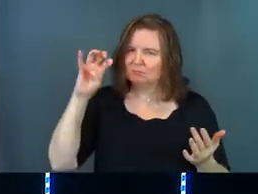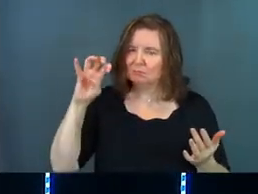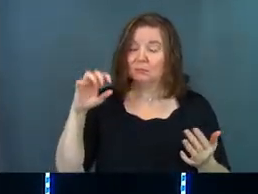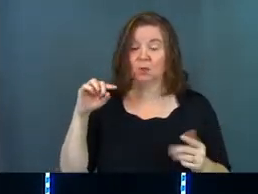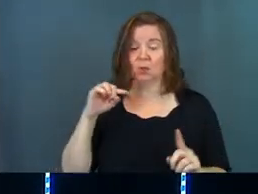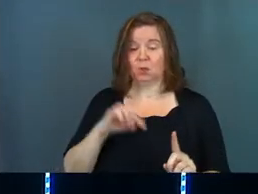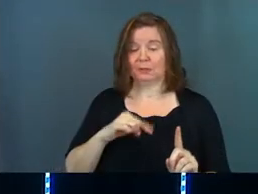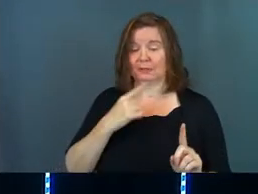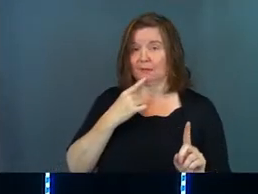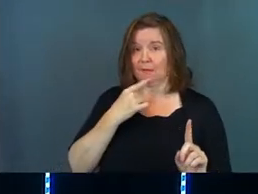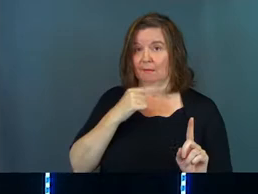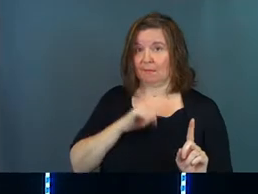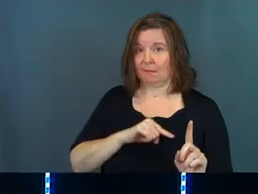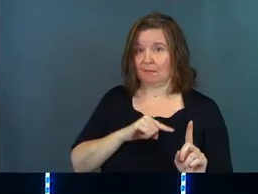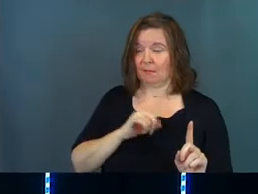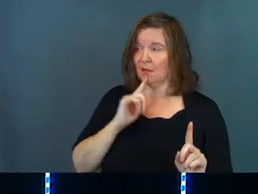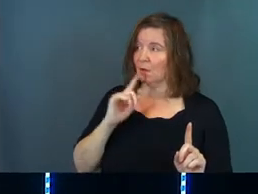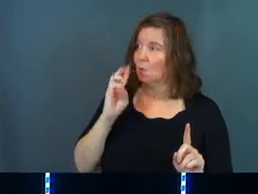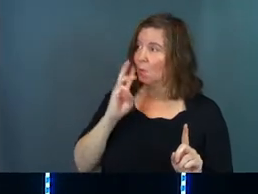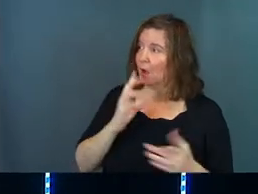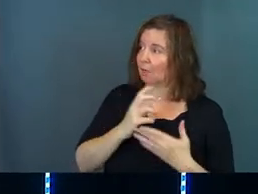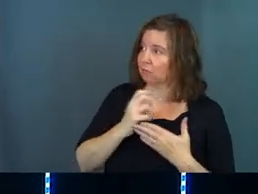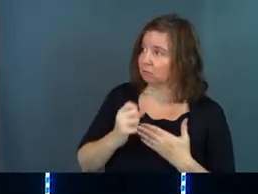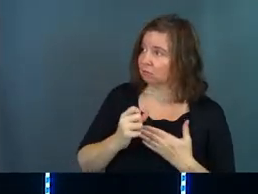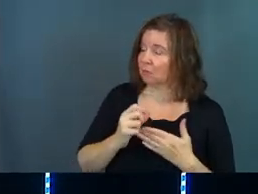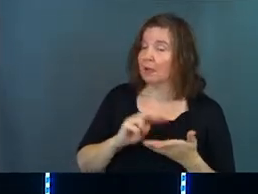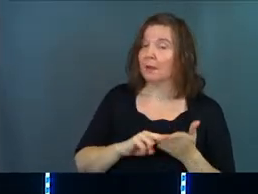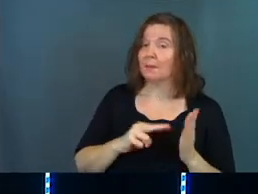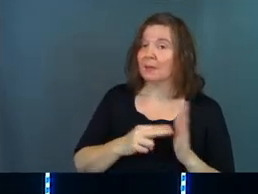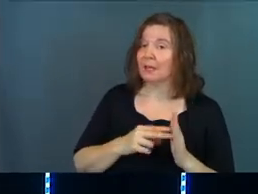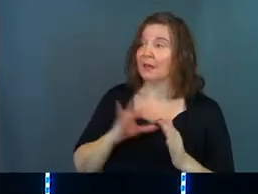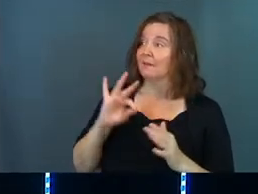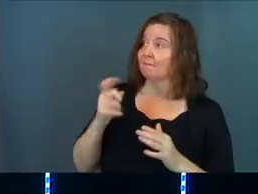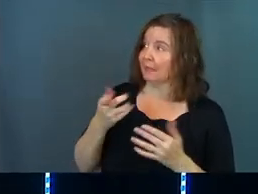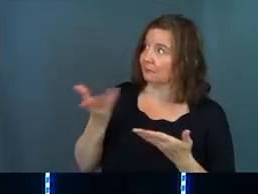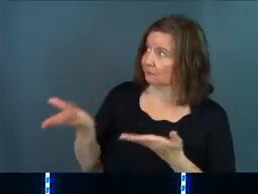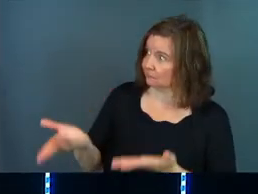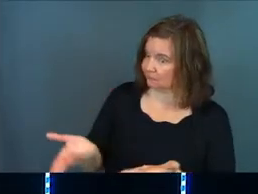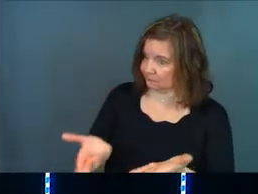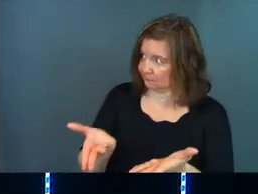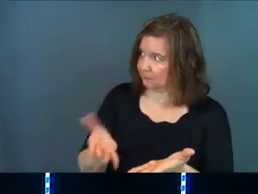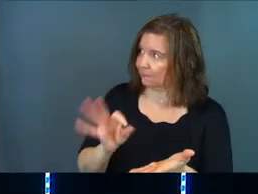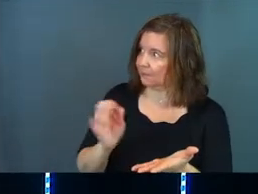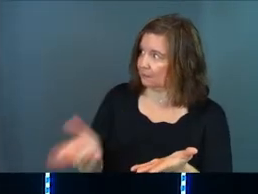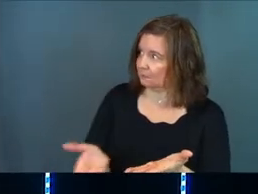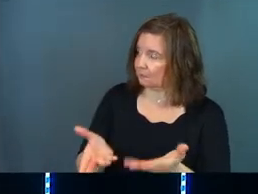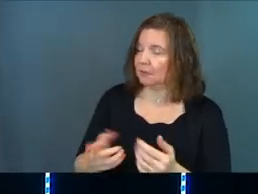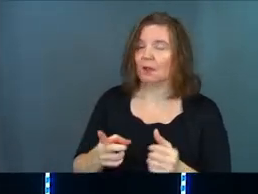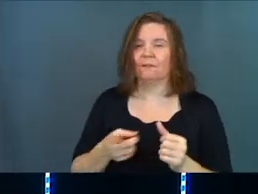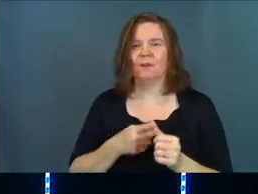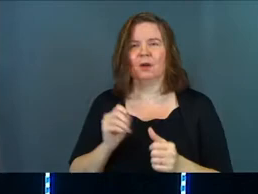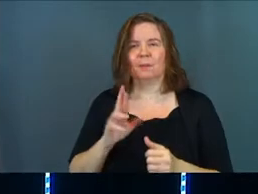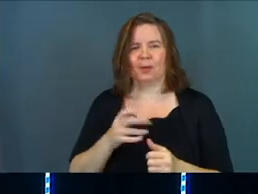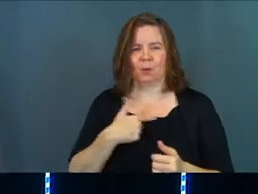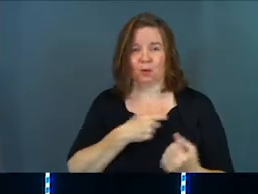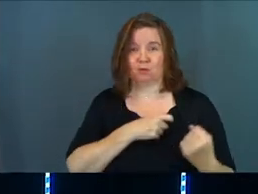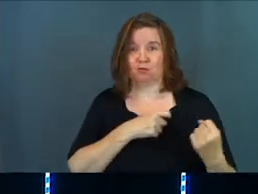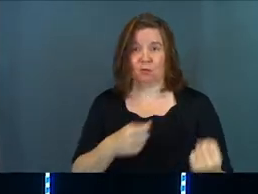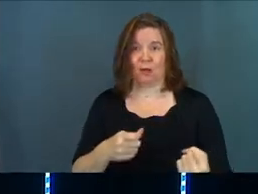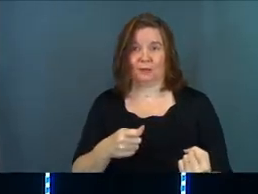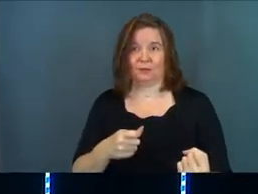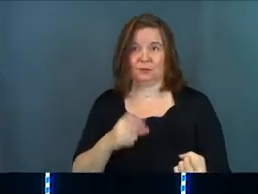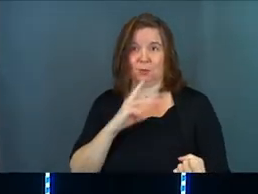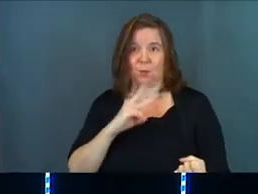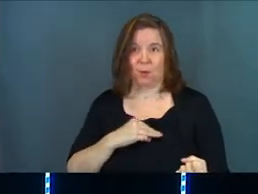So she said, they're out of wine. The implication is fix this, Jesus. First off, Mary, why don't you just drive to